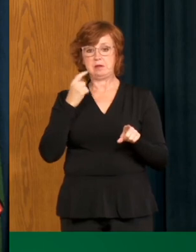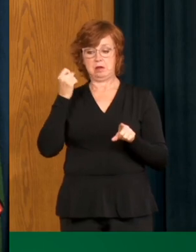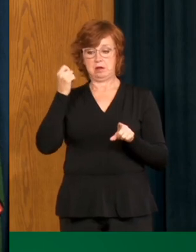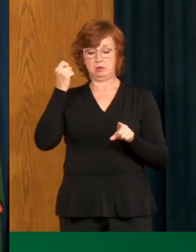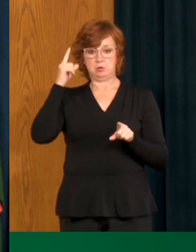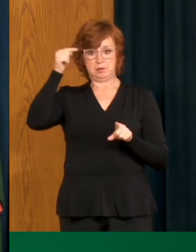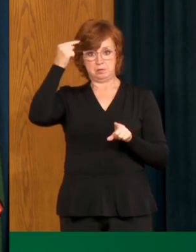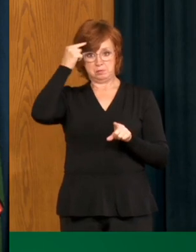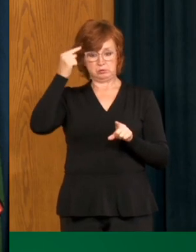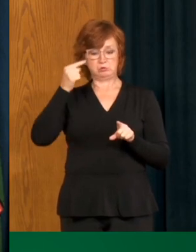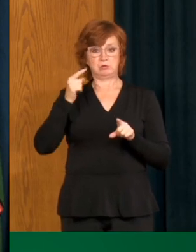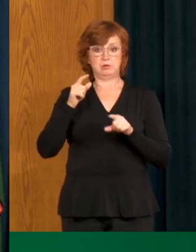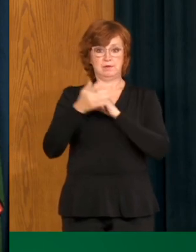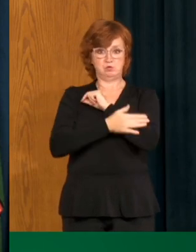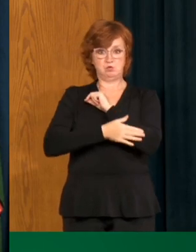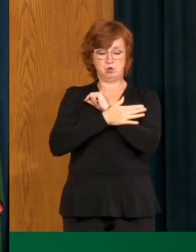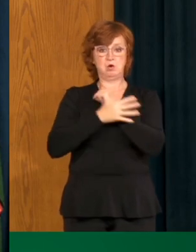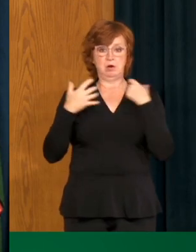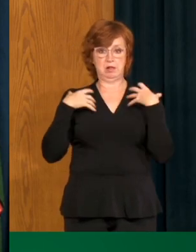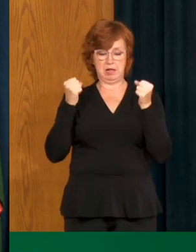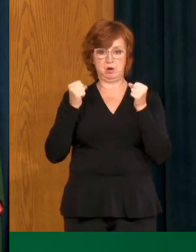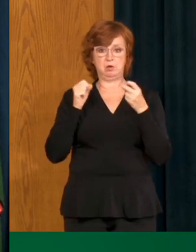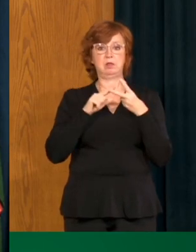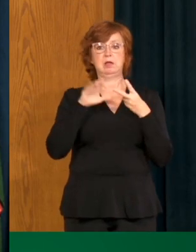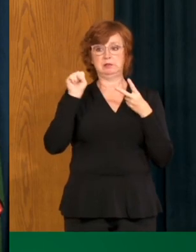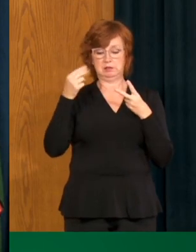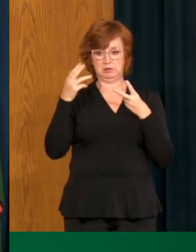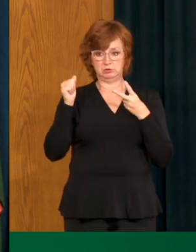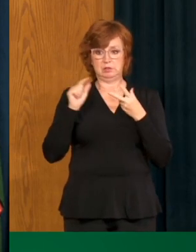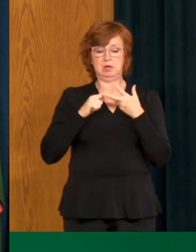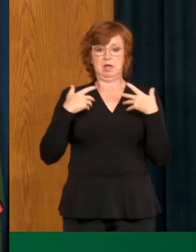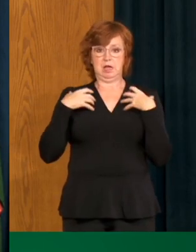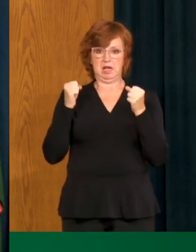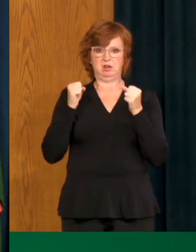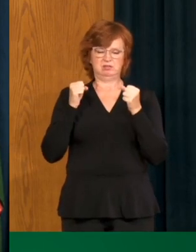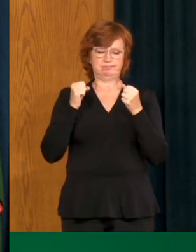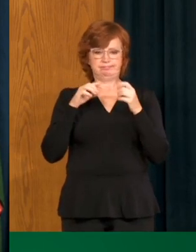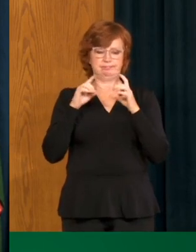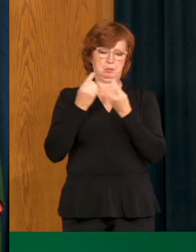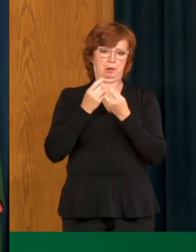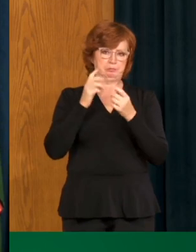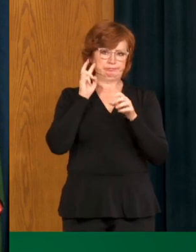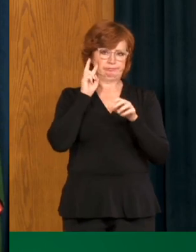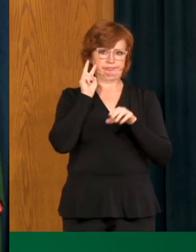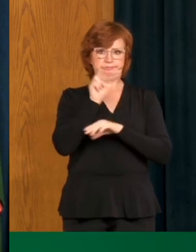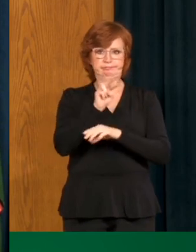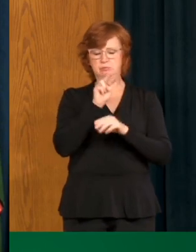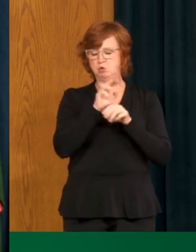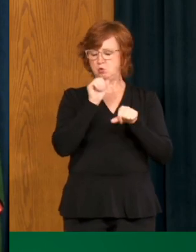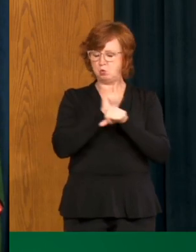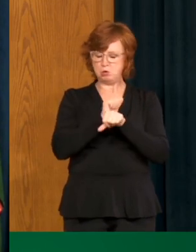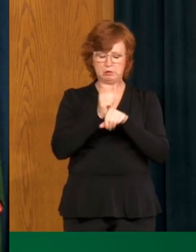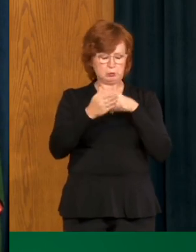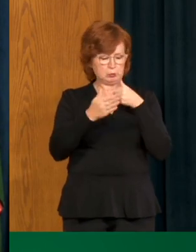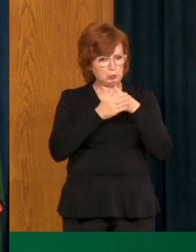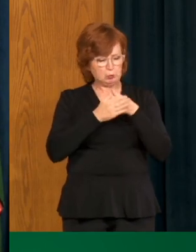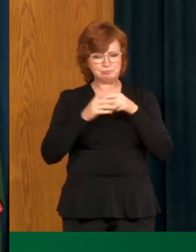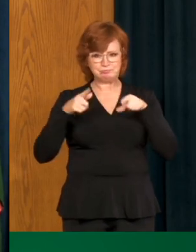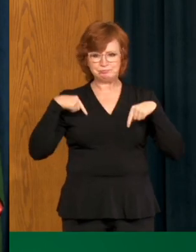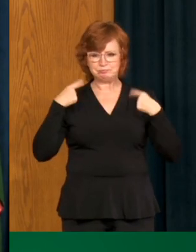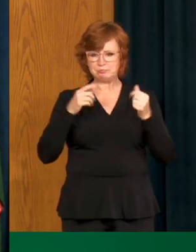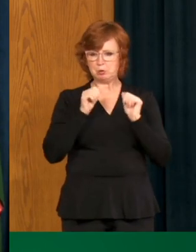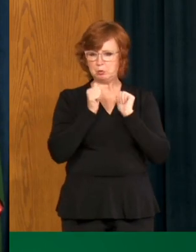and the health ministry as well as the saskatchewan health authority are working with our hutterite communities across saskatchewan to ensure that we are able to